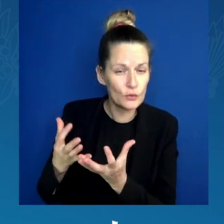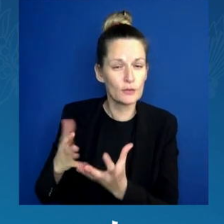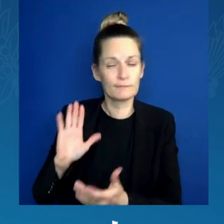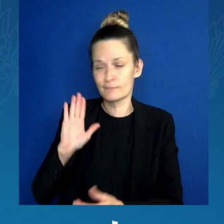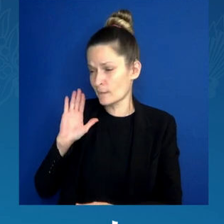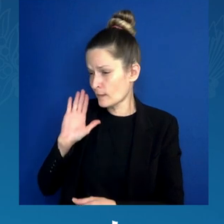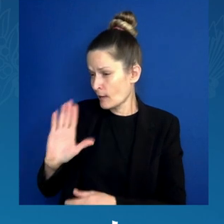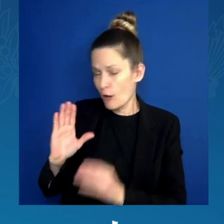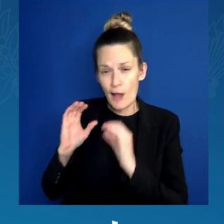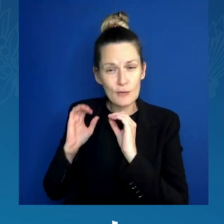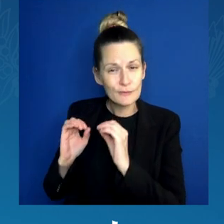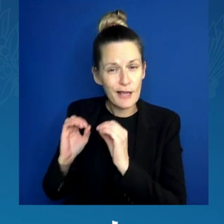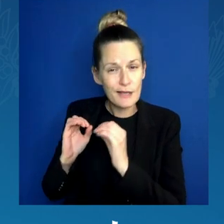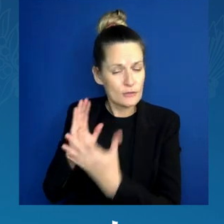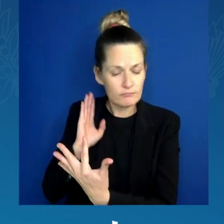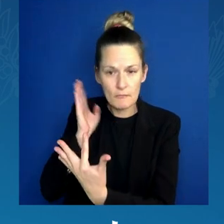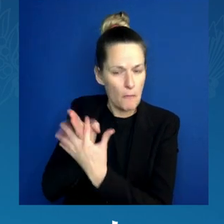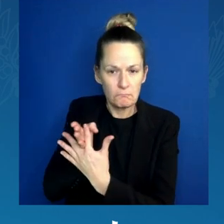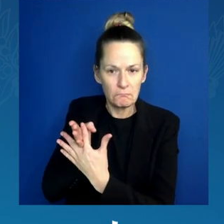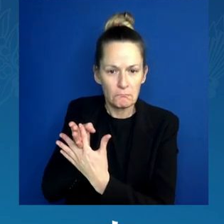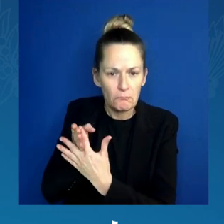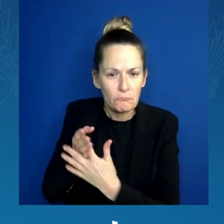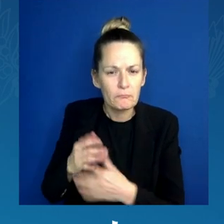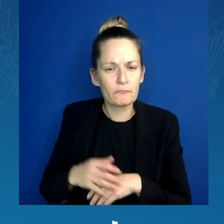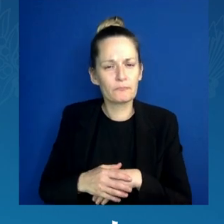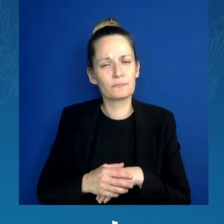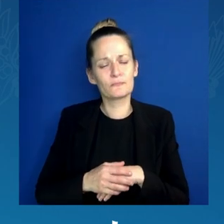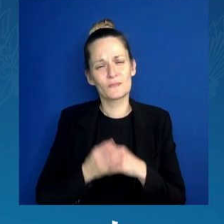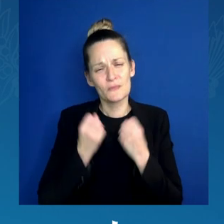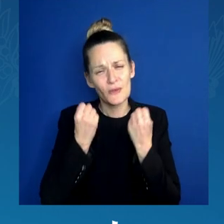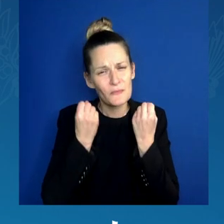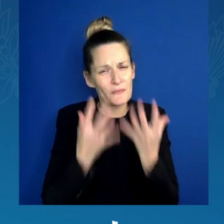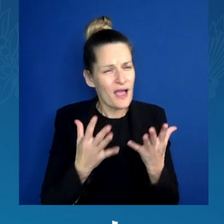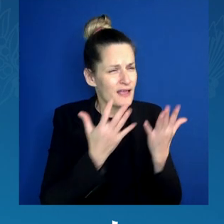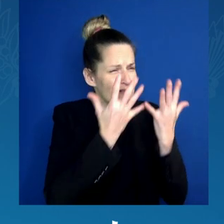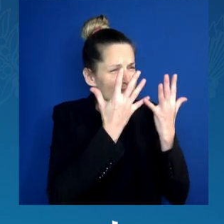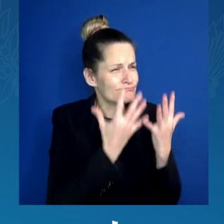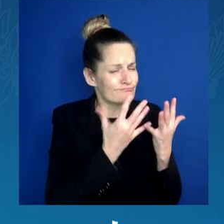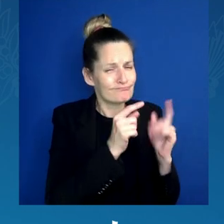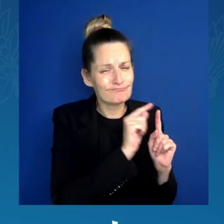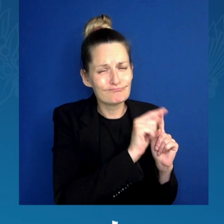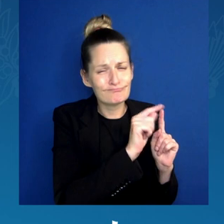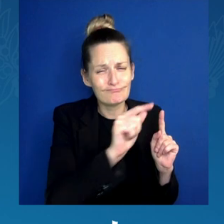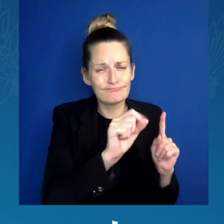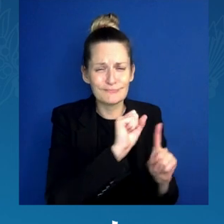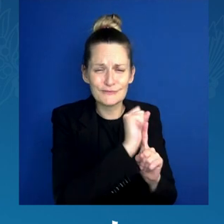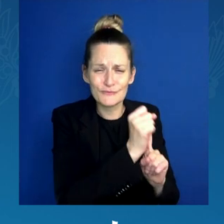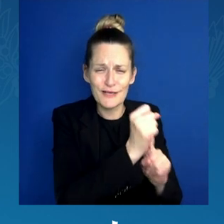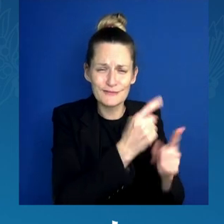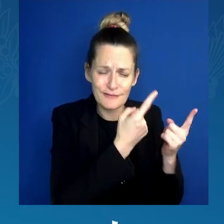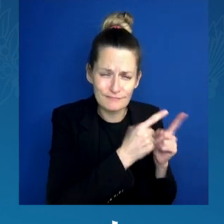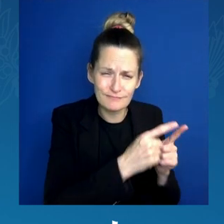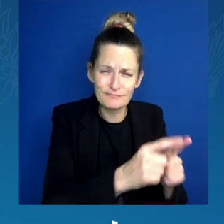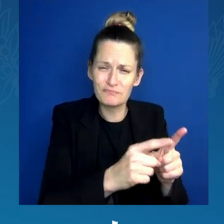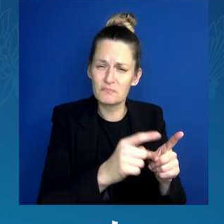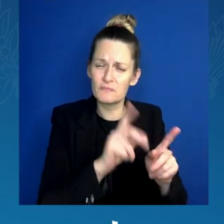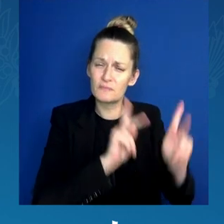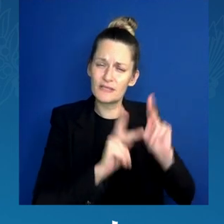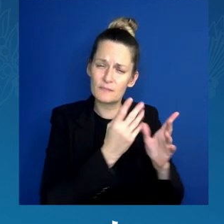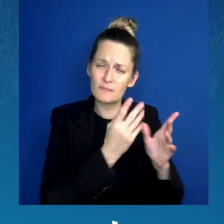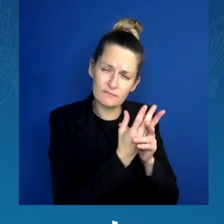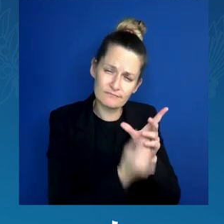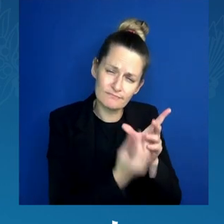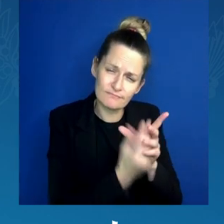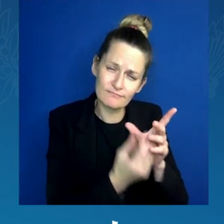unfortunate and sad situations took loved ones from you and the community in which you